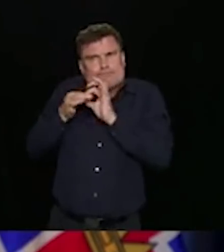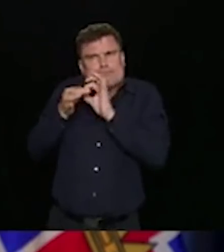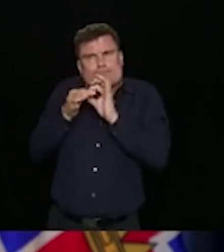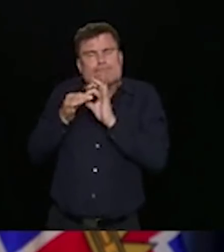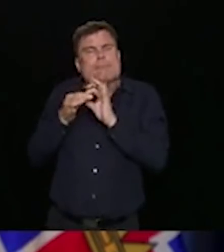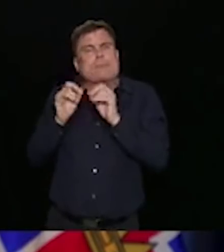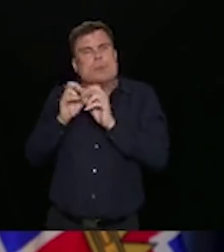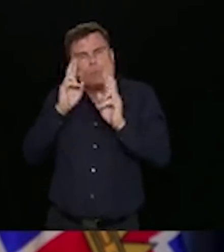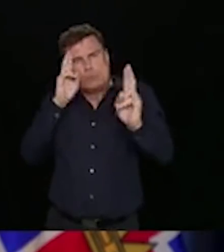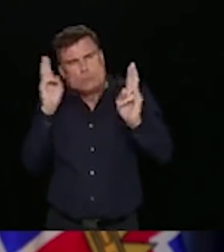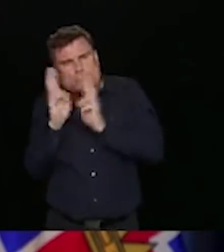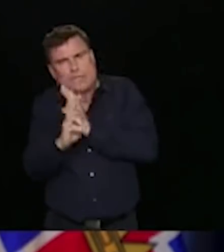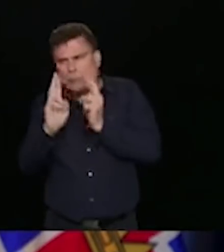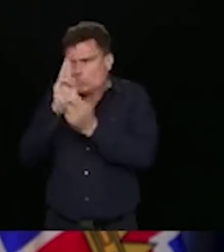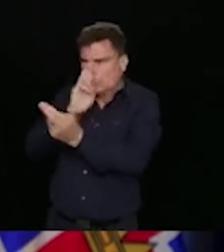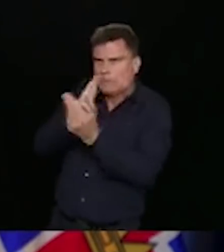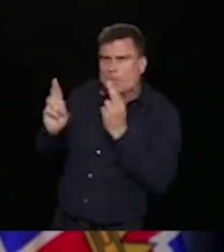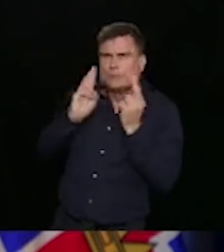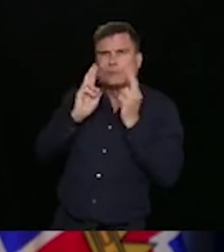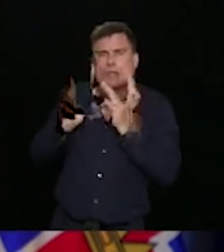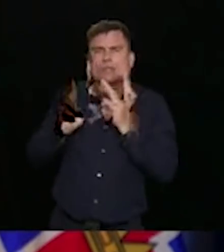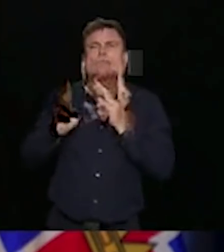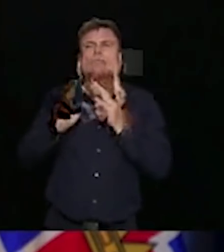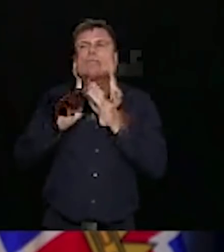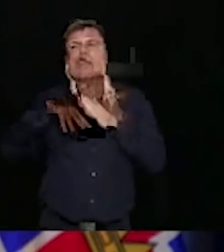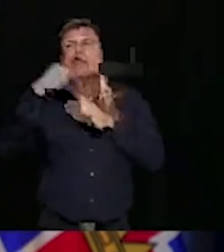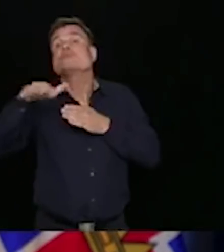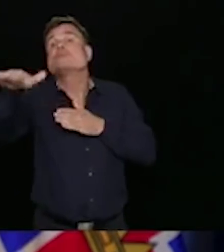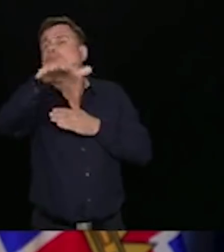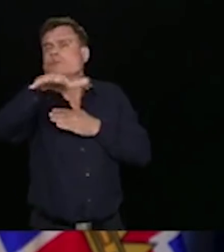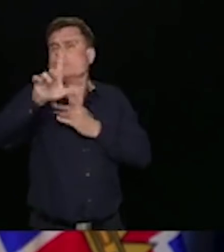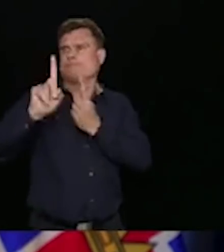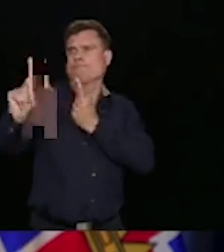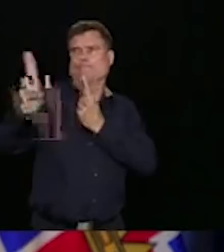and giving each of us the space to stay safe.